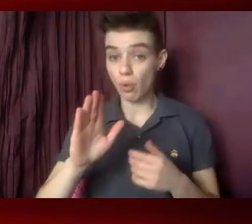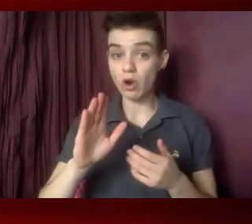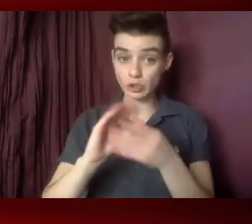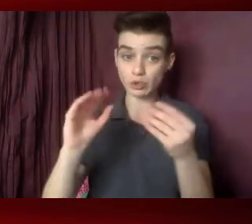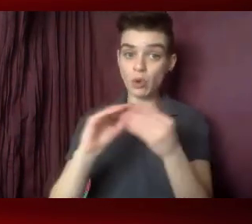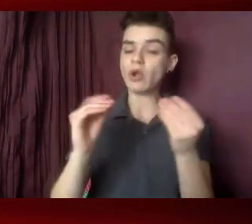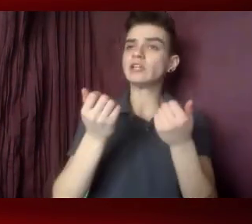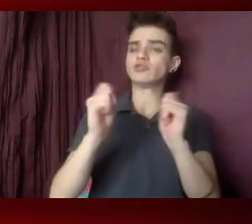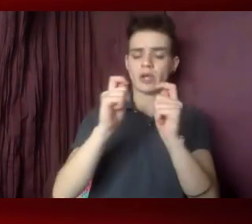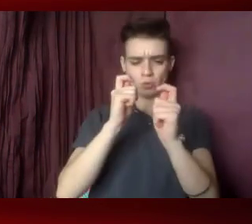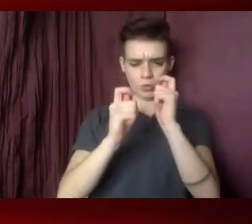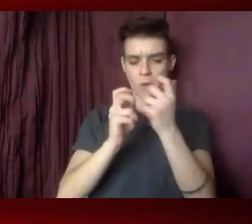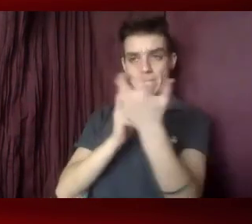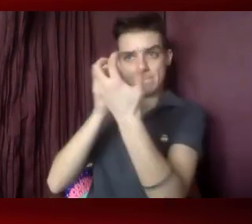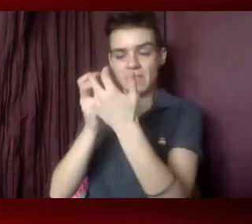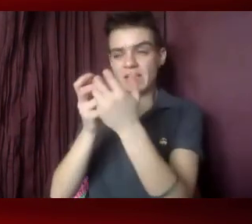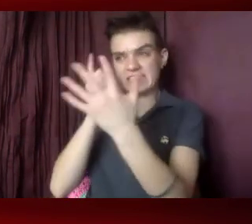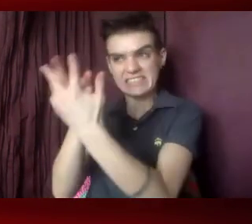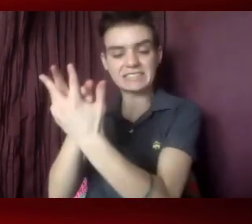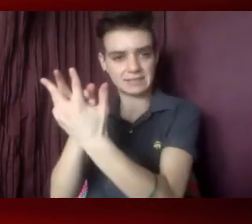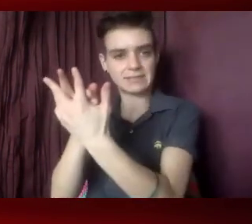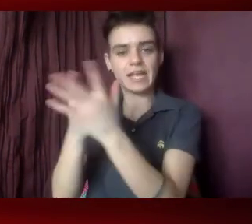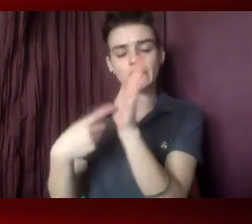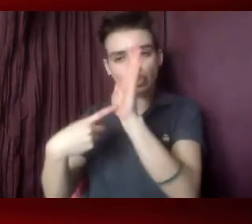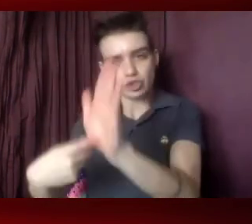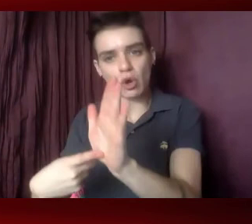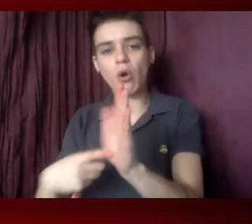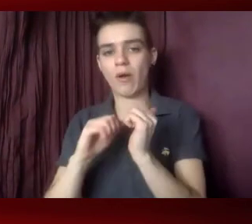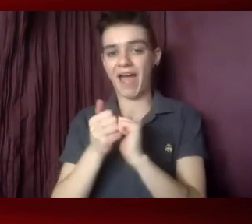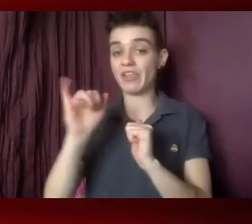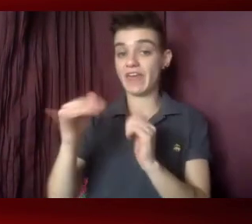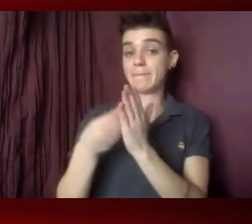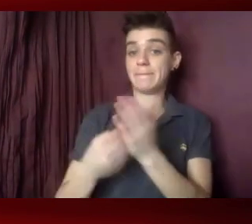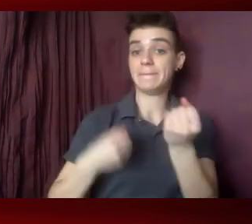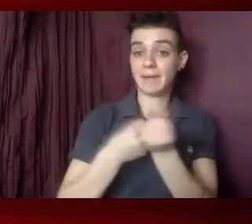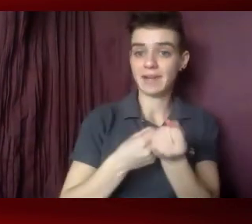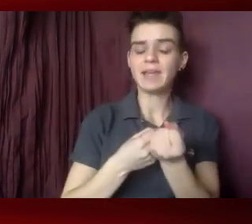in across communities will actually impact your lives and help to end the epidemic.